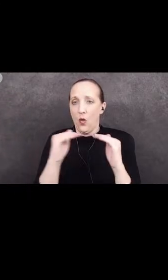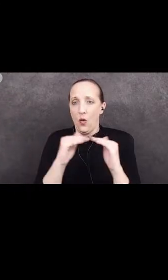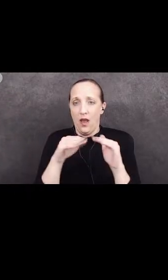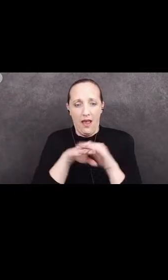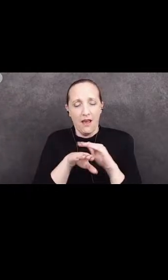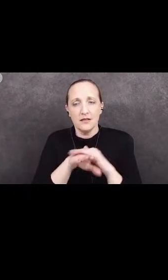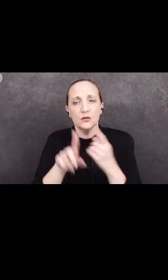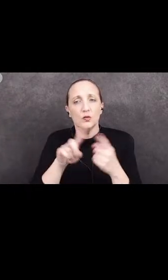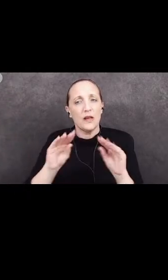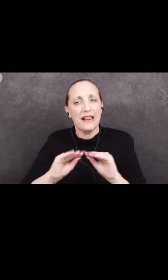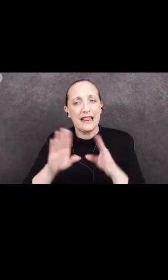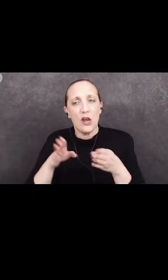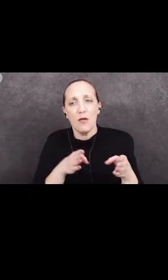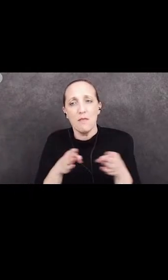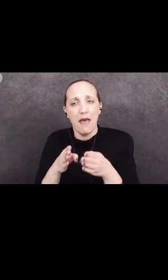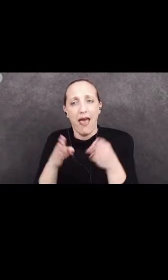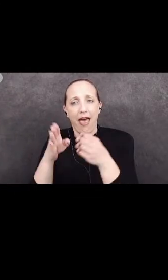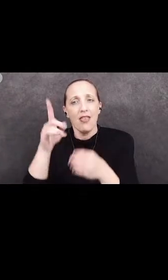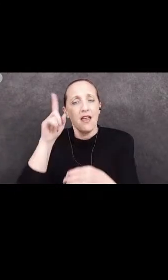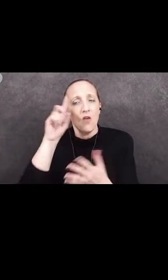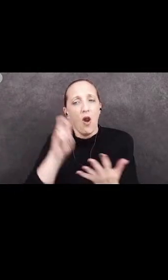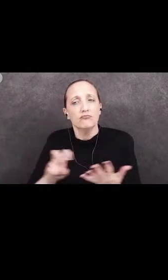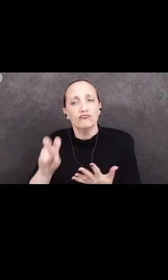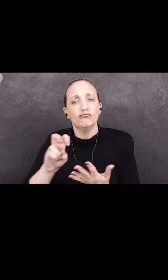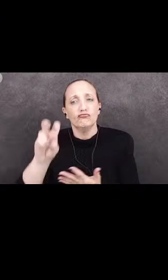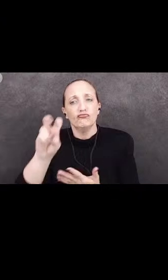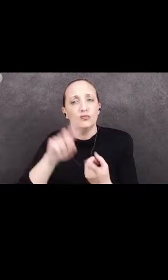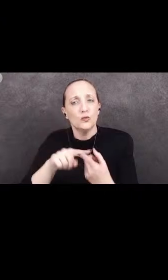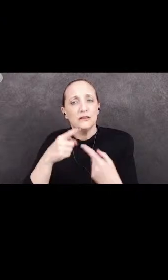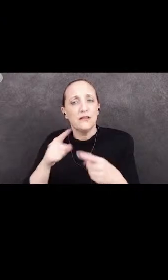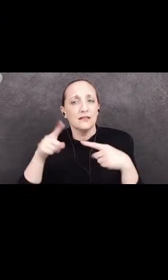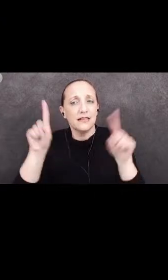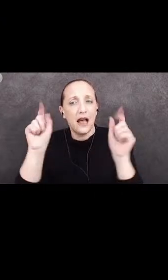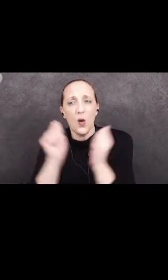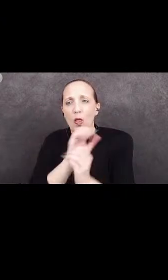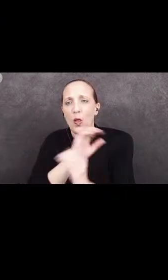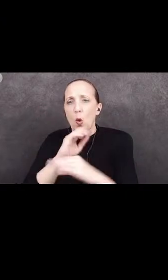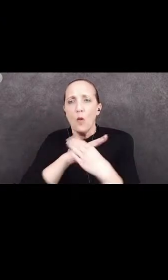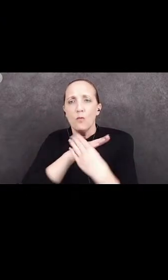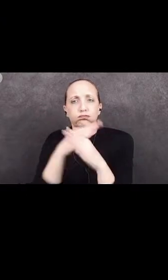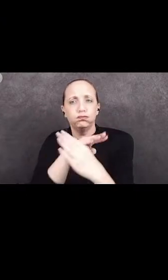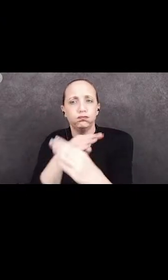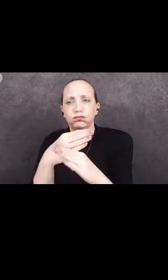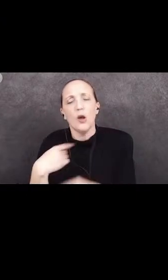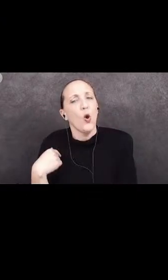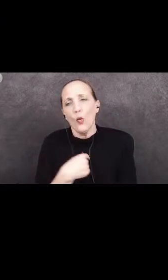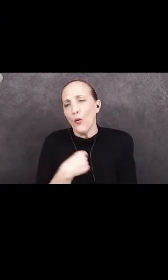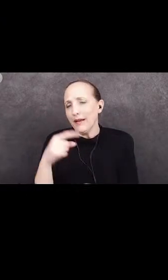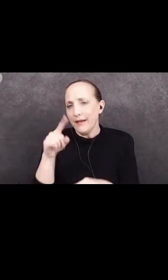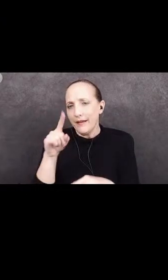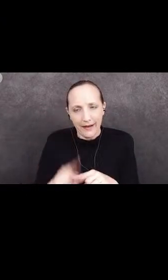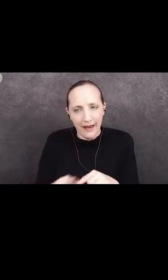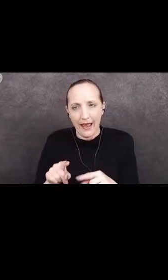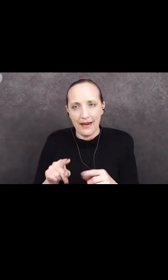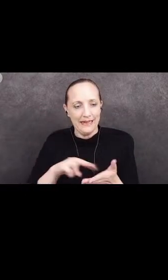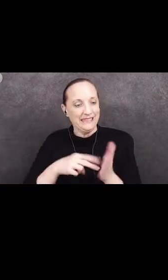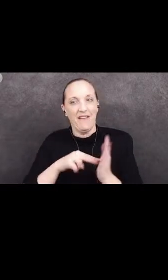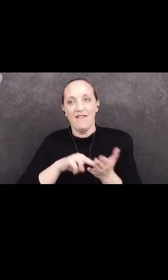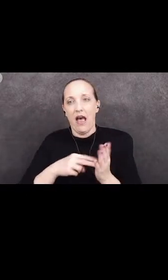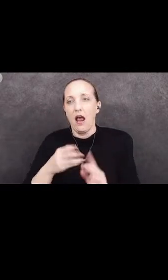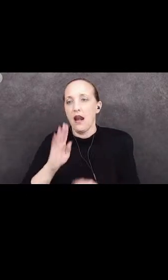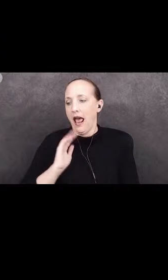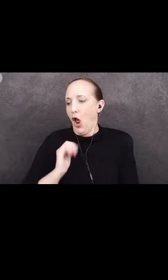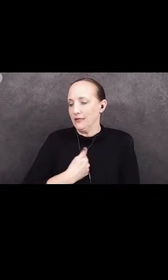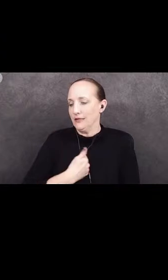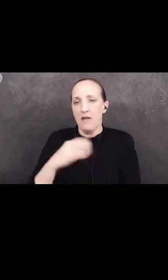to success without roadblocks, we cannot continue to define ourselves by past initiatives